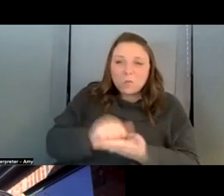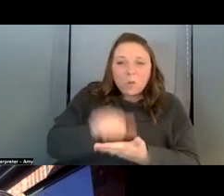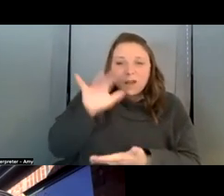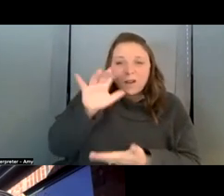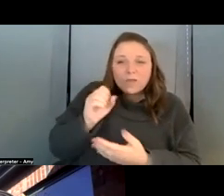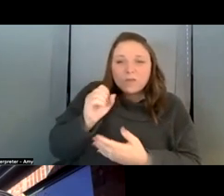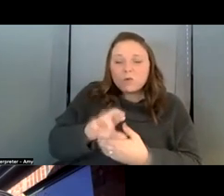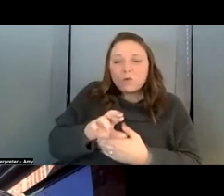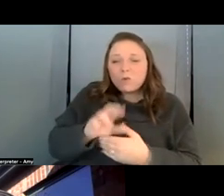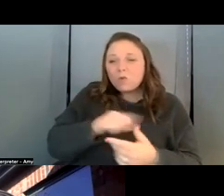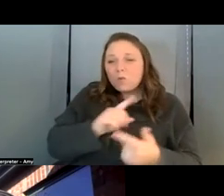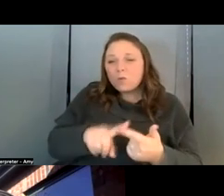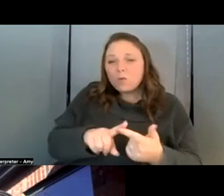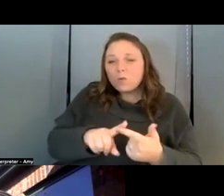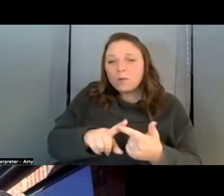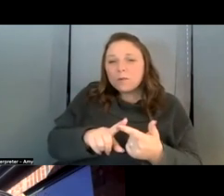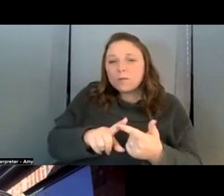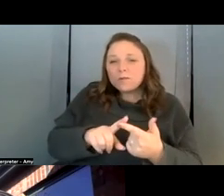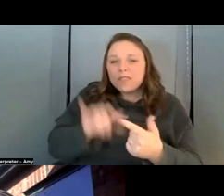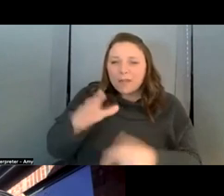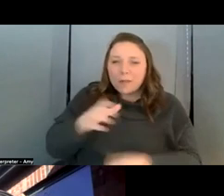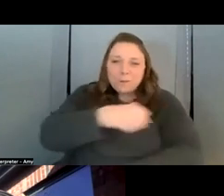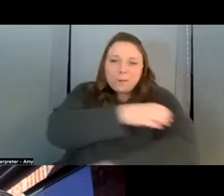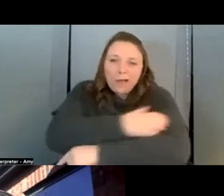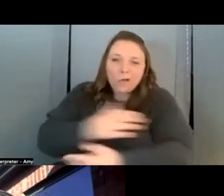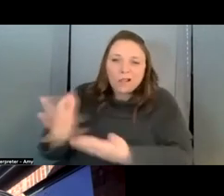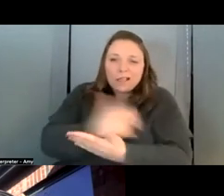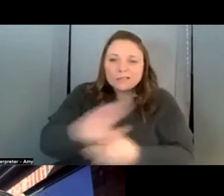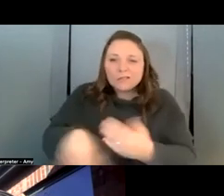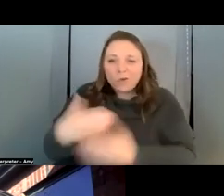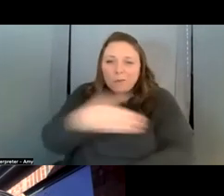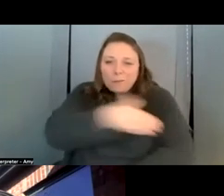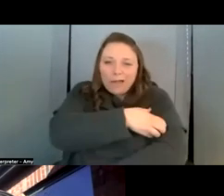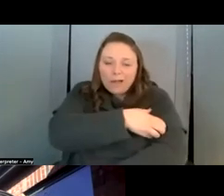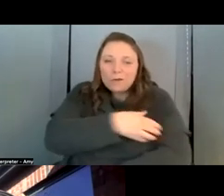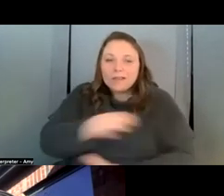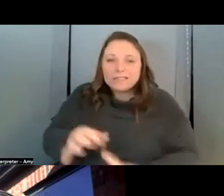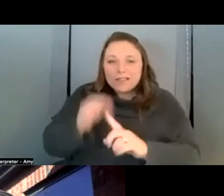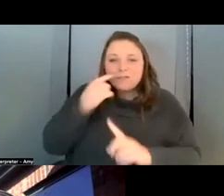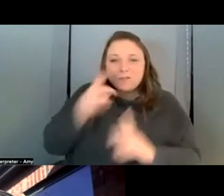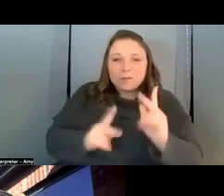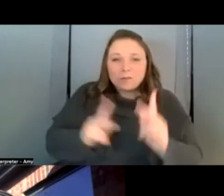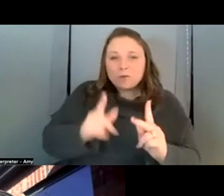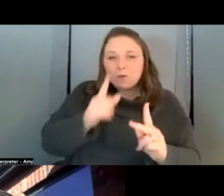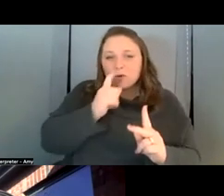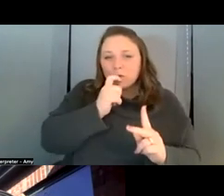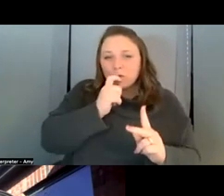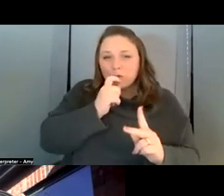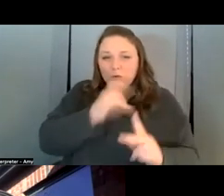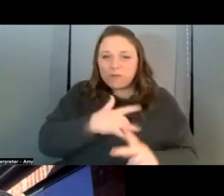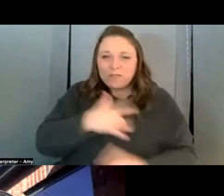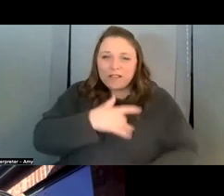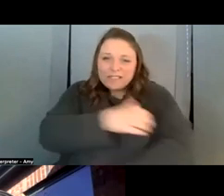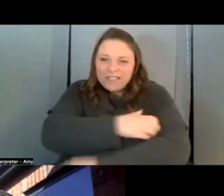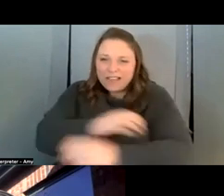the uh the wielding of power except for those who find the experience of wielding power to be exhilarating